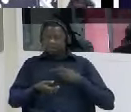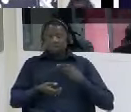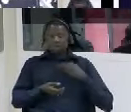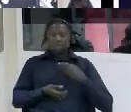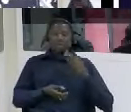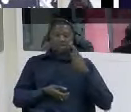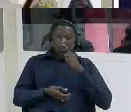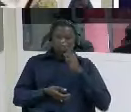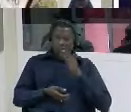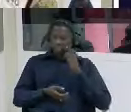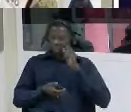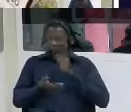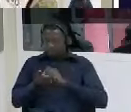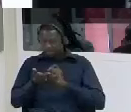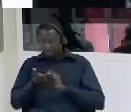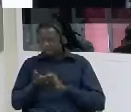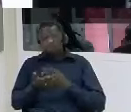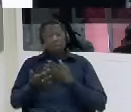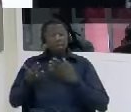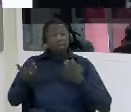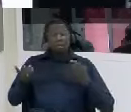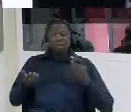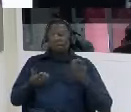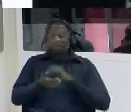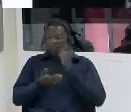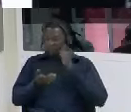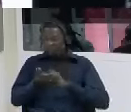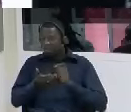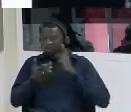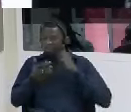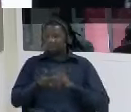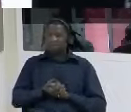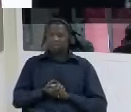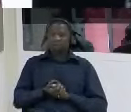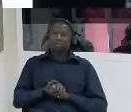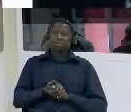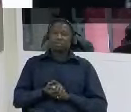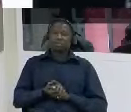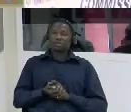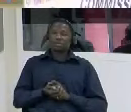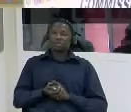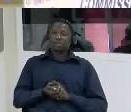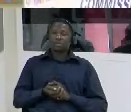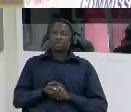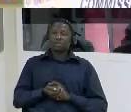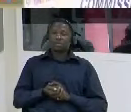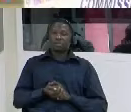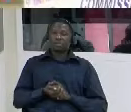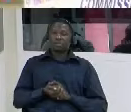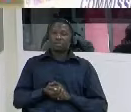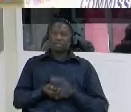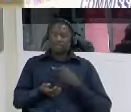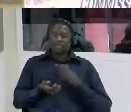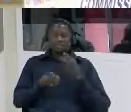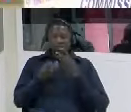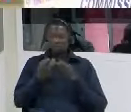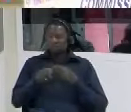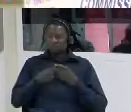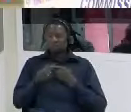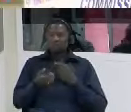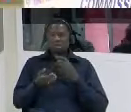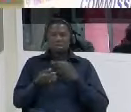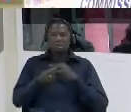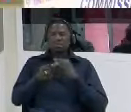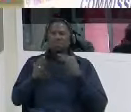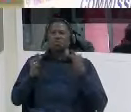the lazy the lazy frog jump over the dog i don't know what and what i should write 450